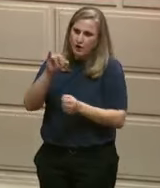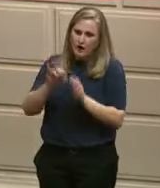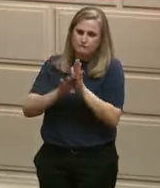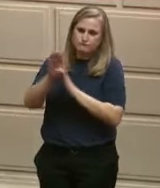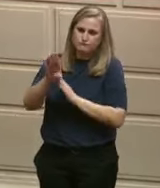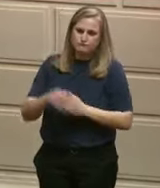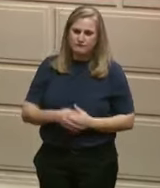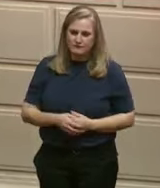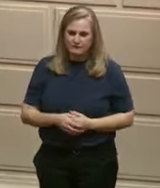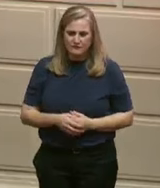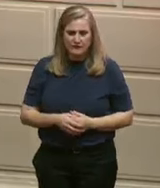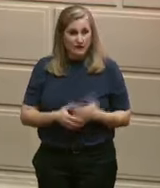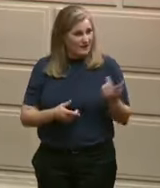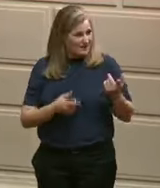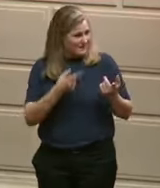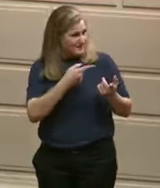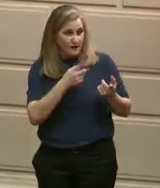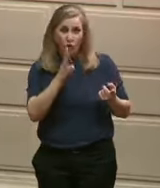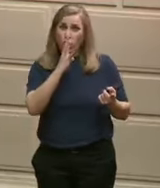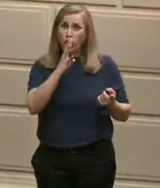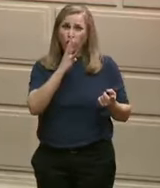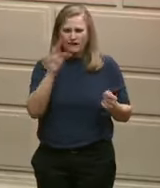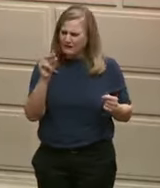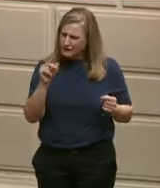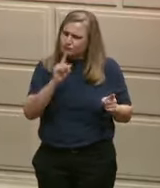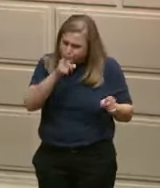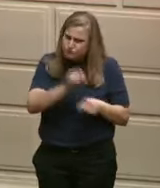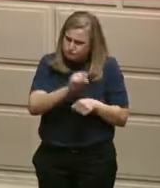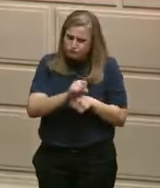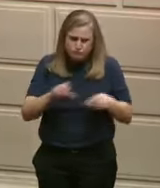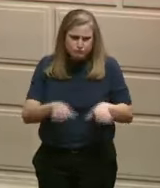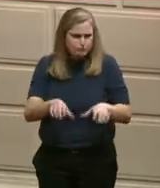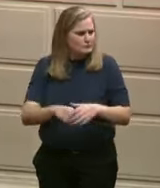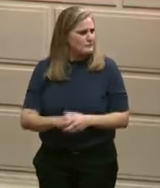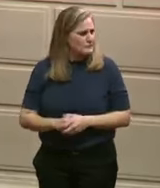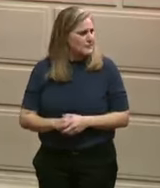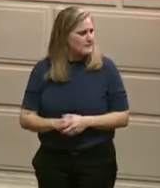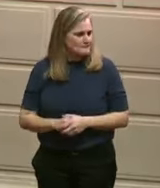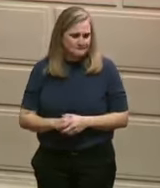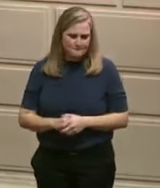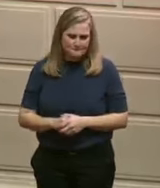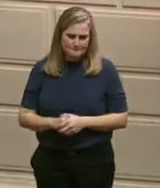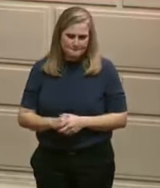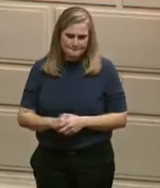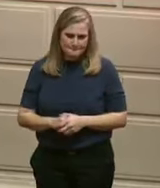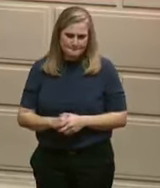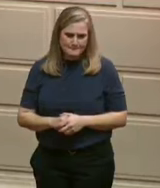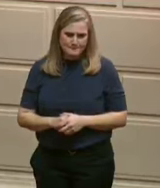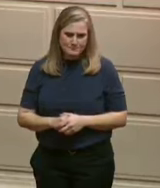matters. Thank you for being on Team Rhode Island. And let's give them another round of applause.